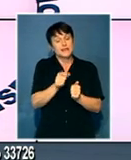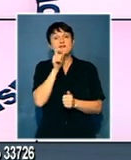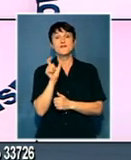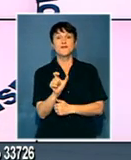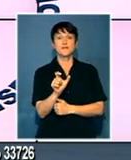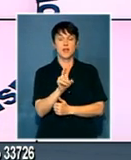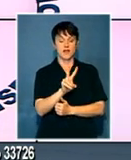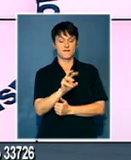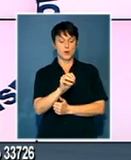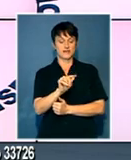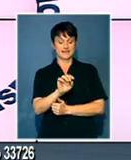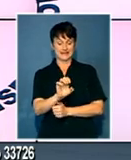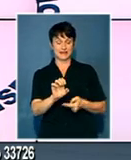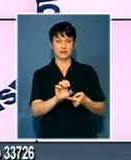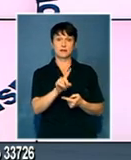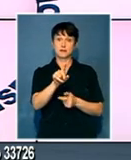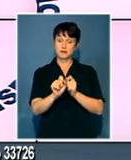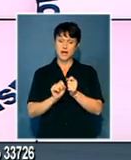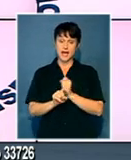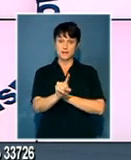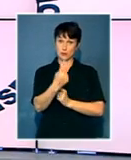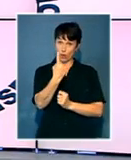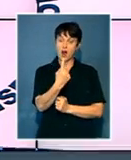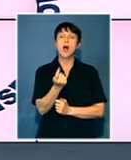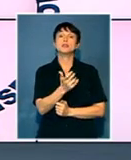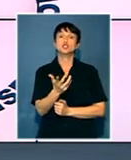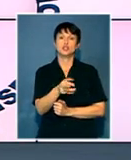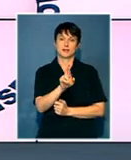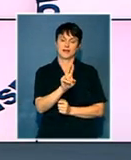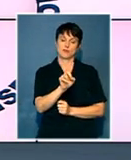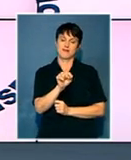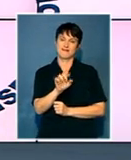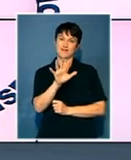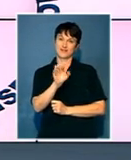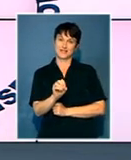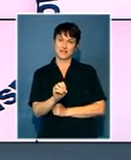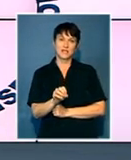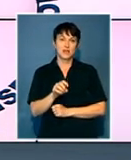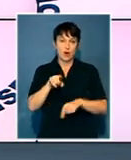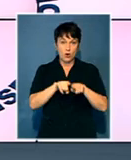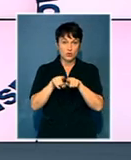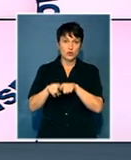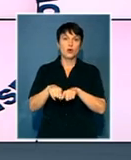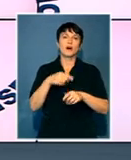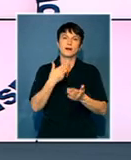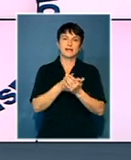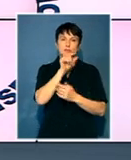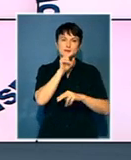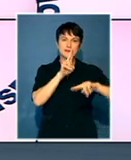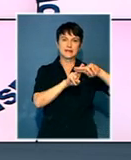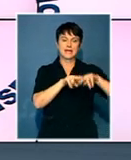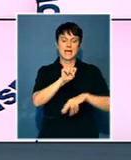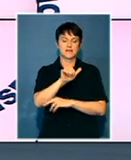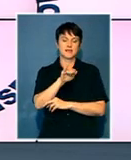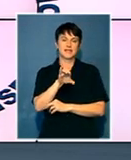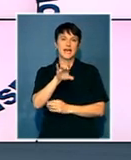vote, and every SMS will cost you $150. For tweets, if you are social media savvy, hashtag SABC elections. You can also